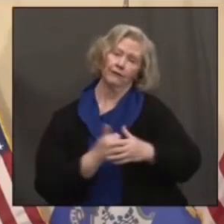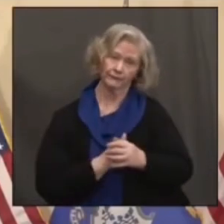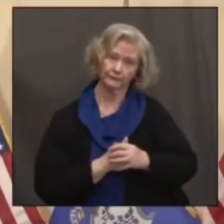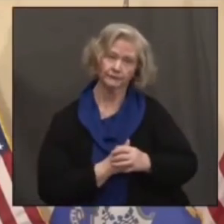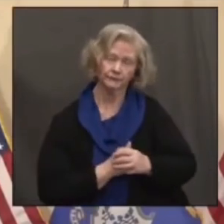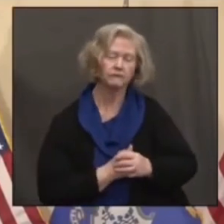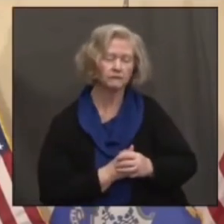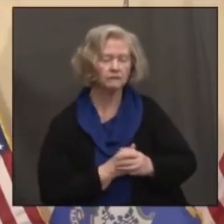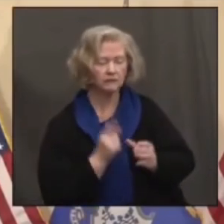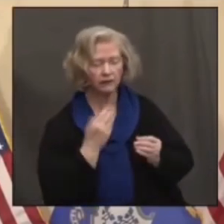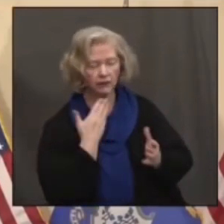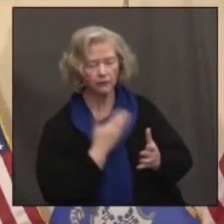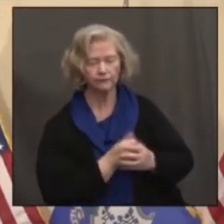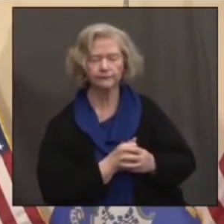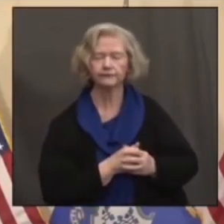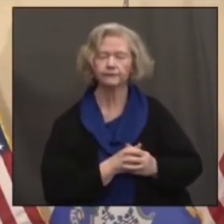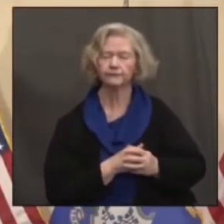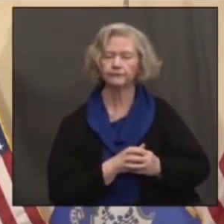Okay, thank you.